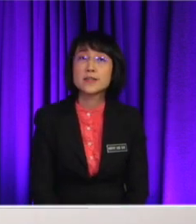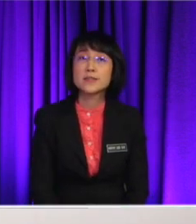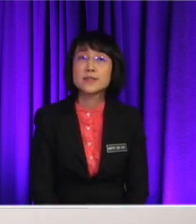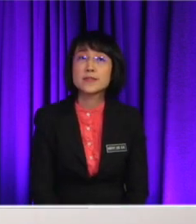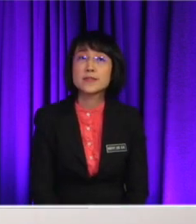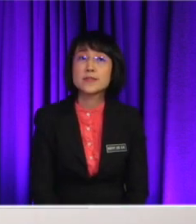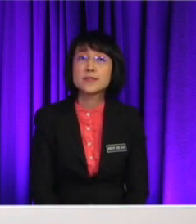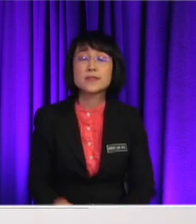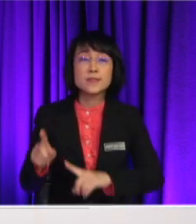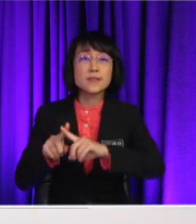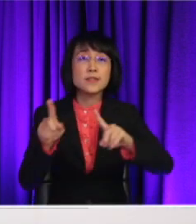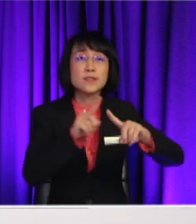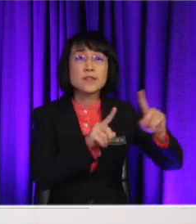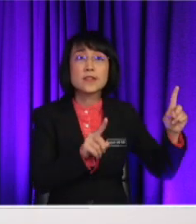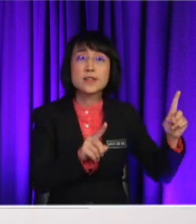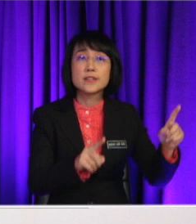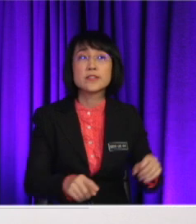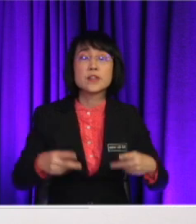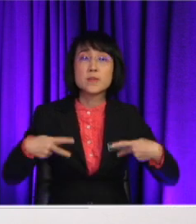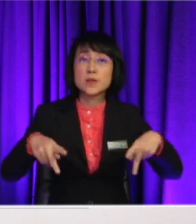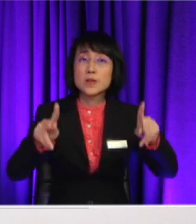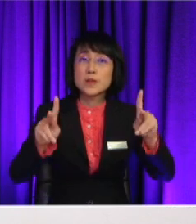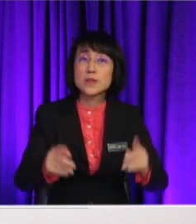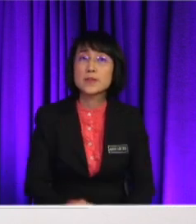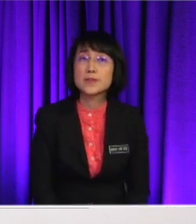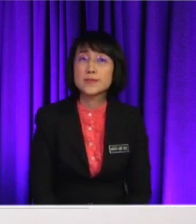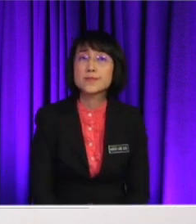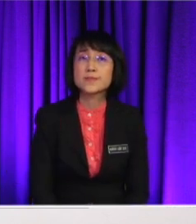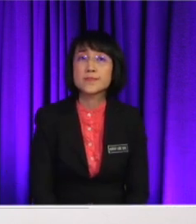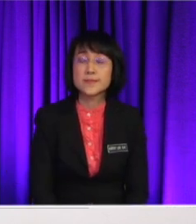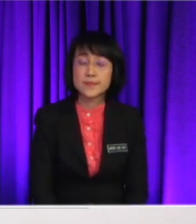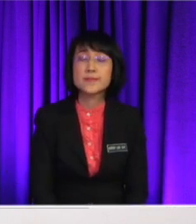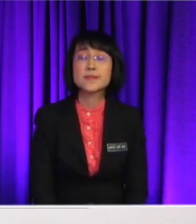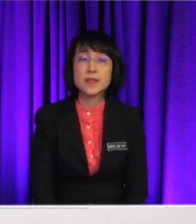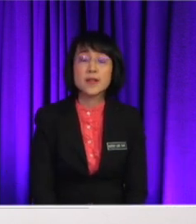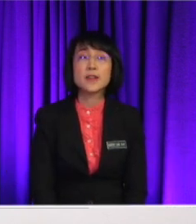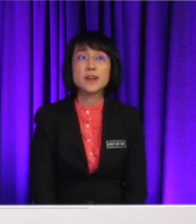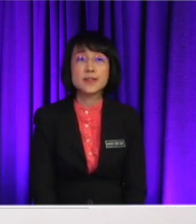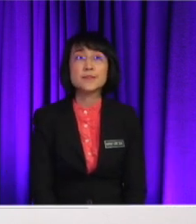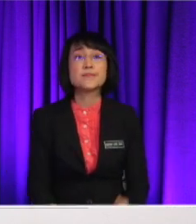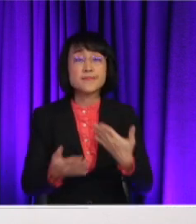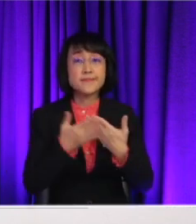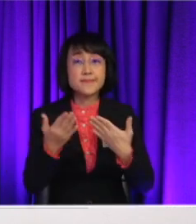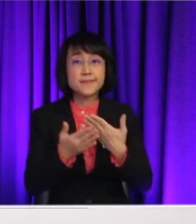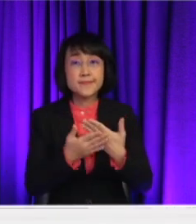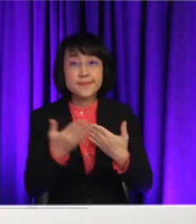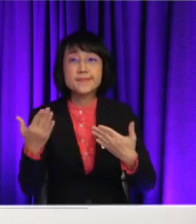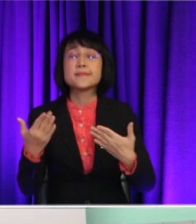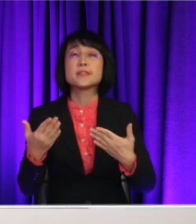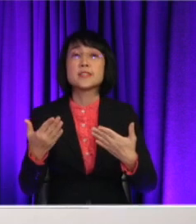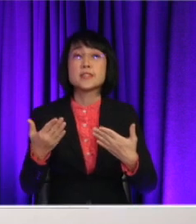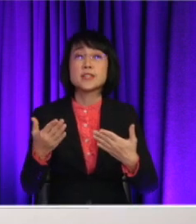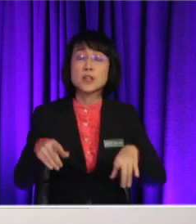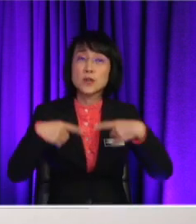besides carry-out For example, easy access to education institutions and service centres Okay, so